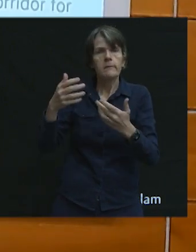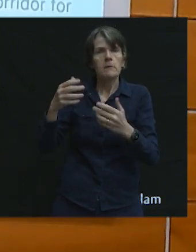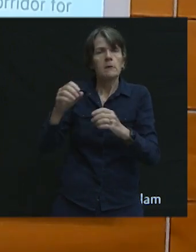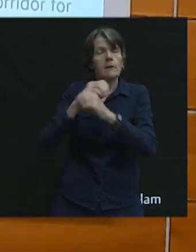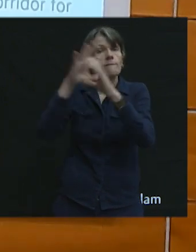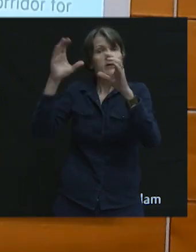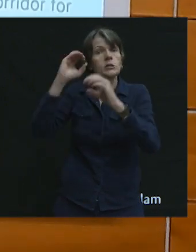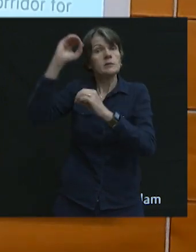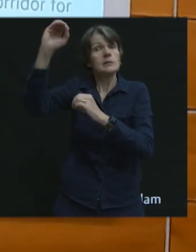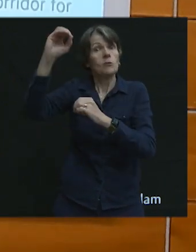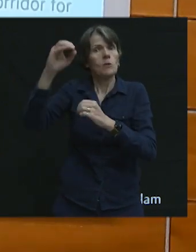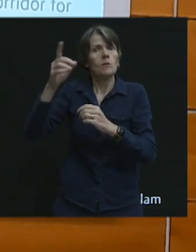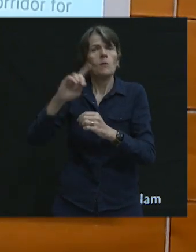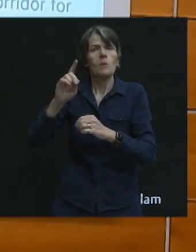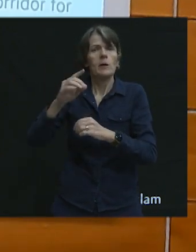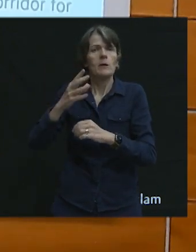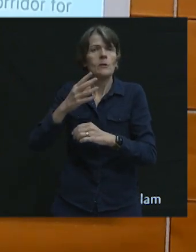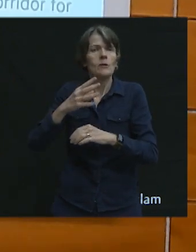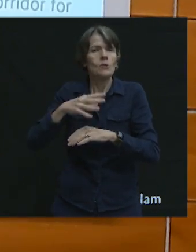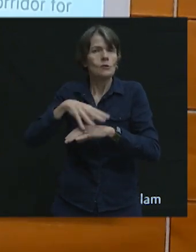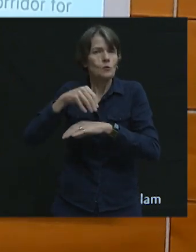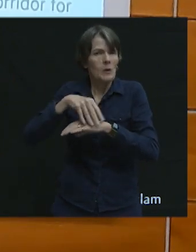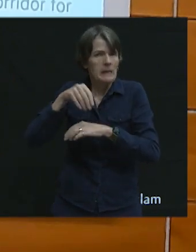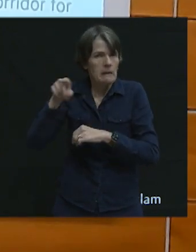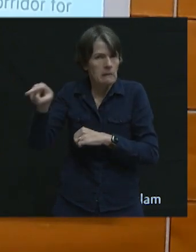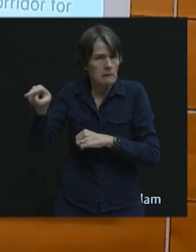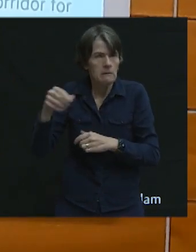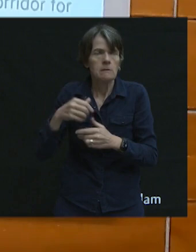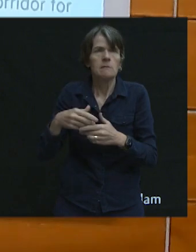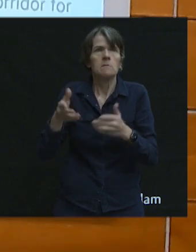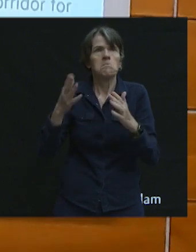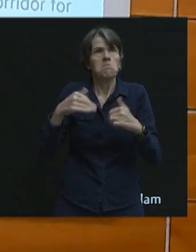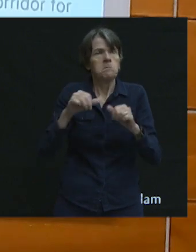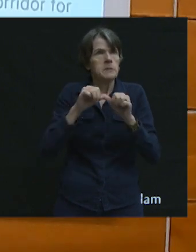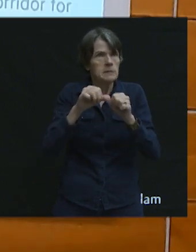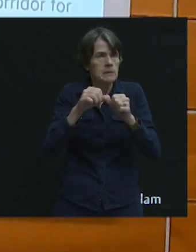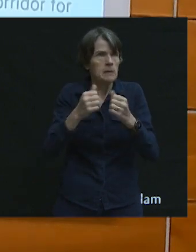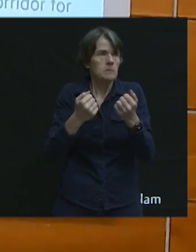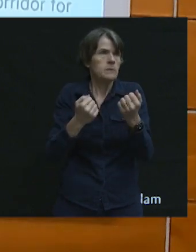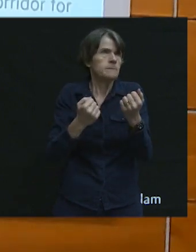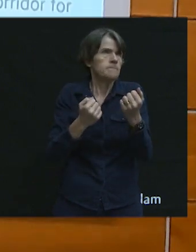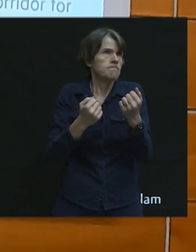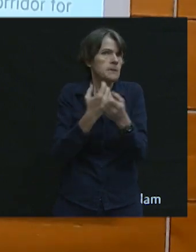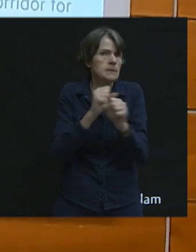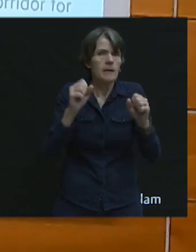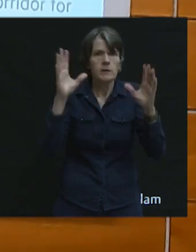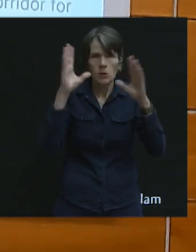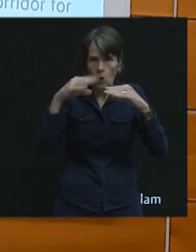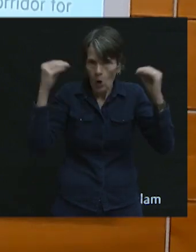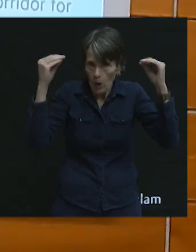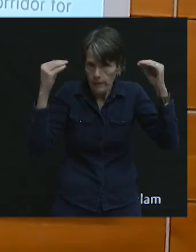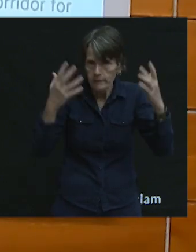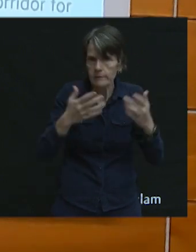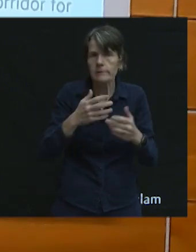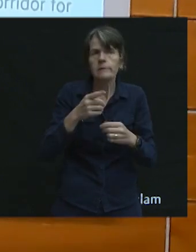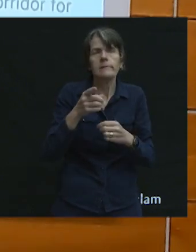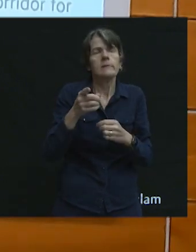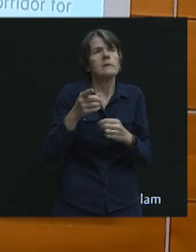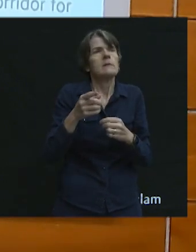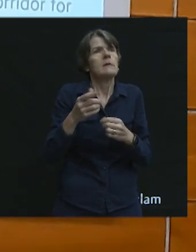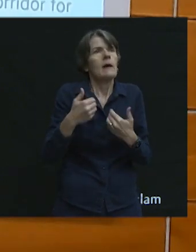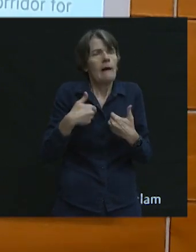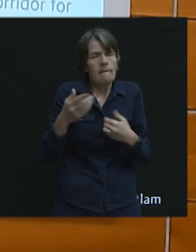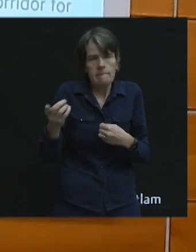Sweden in the early 90s. Sustainable safety in Holland or the Netherlands started a few years after that.